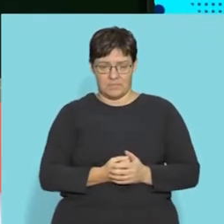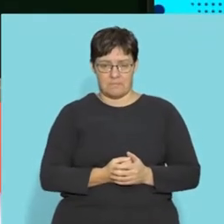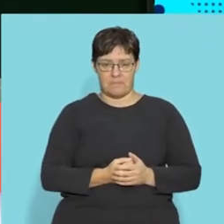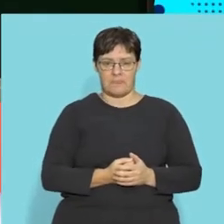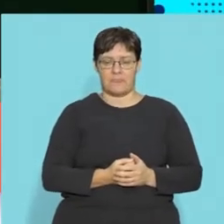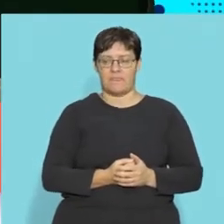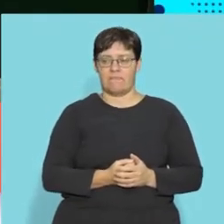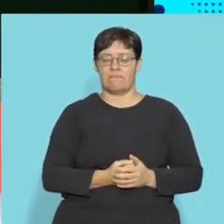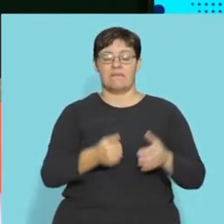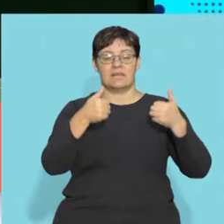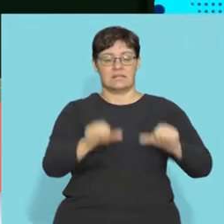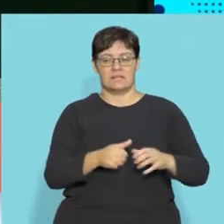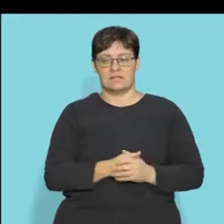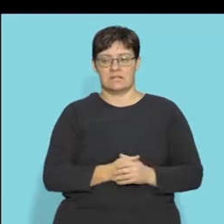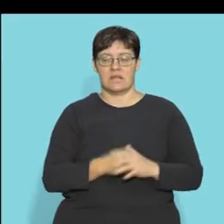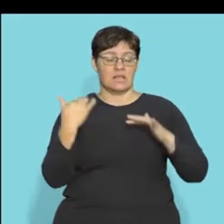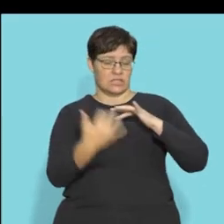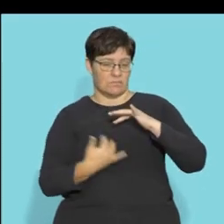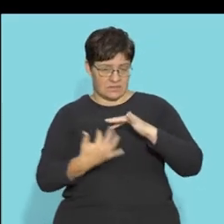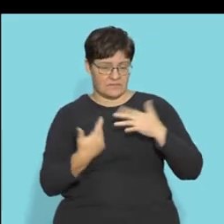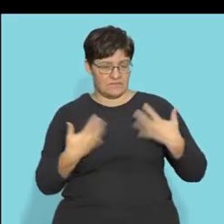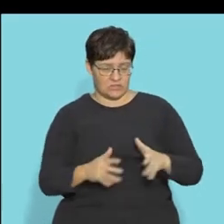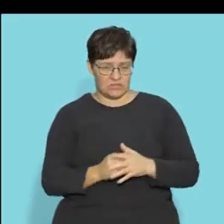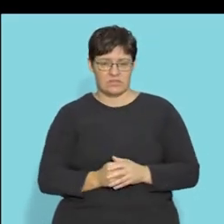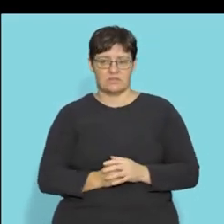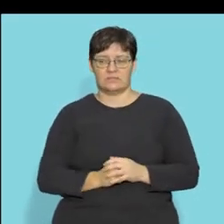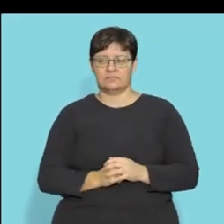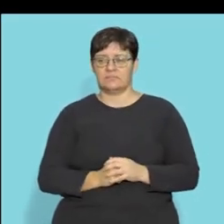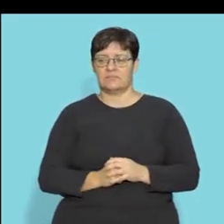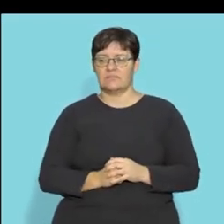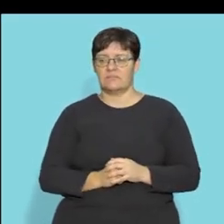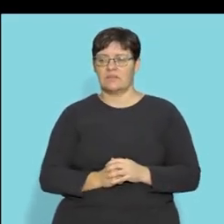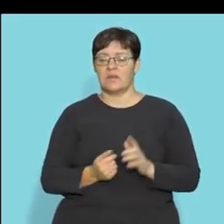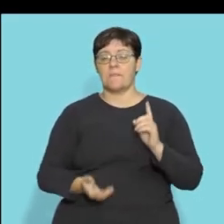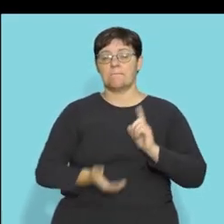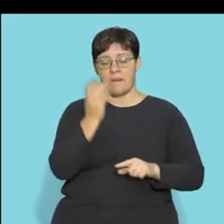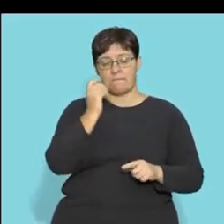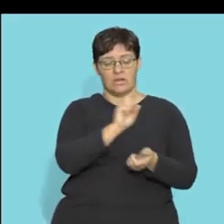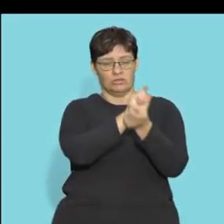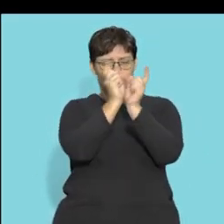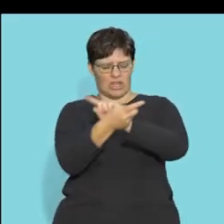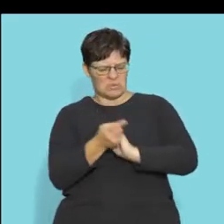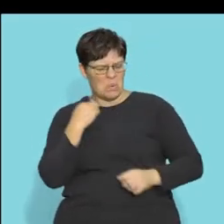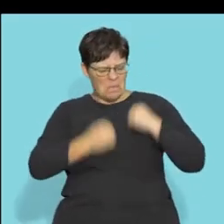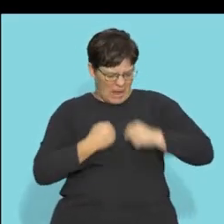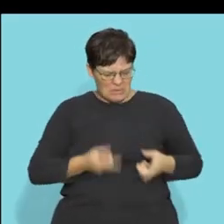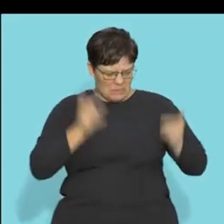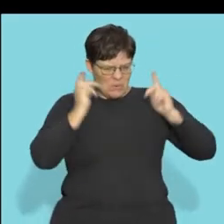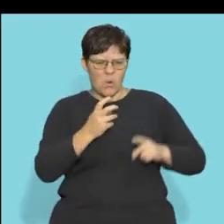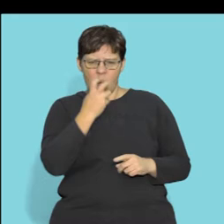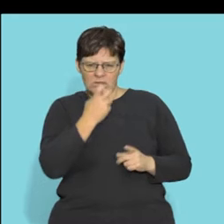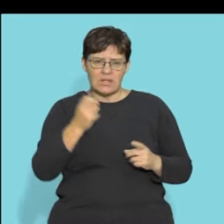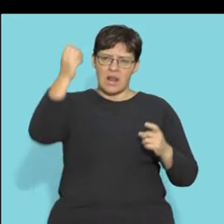transmit them. The next one is a stimulus. I spoke about that. It's a detectable change like